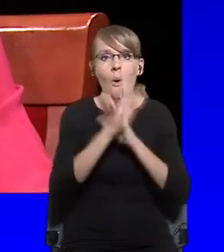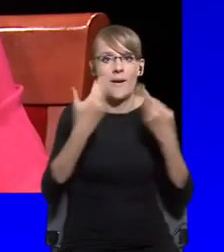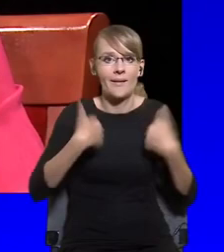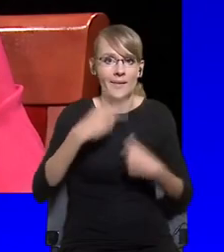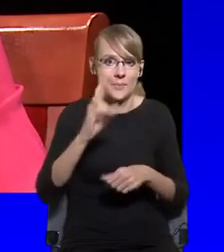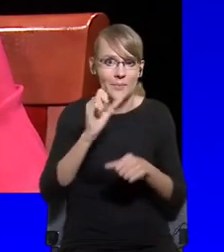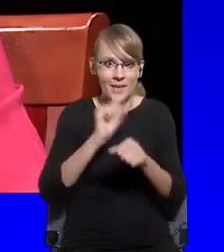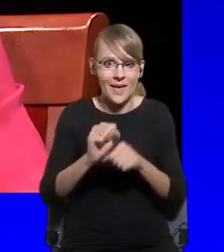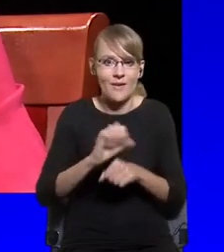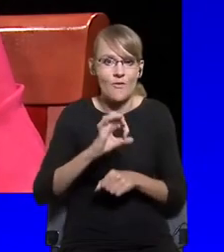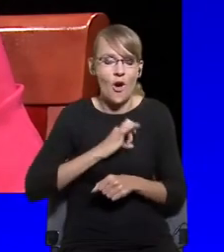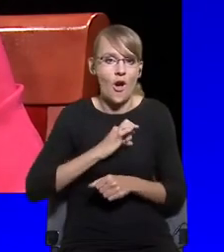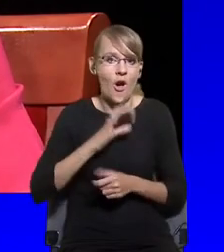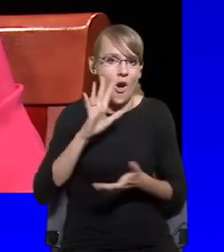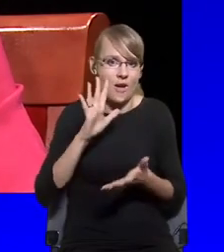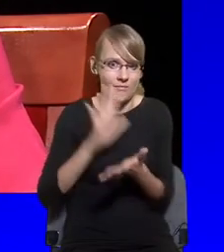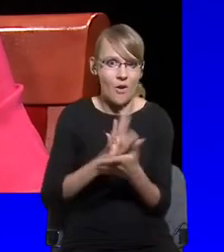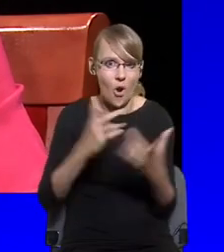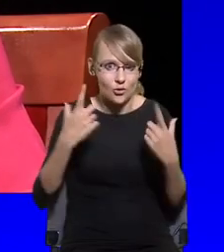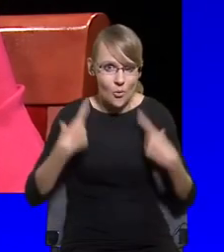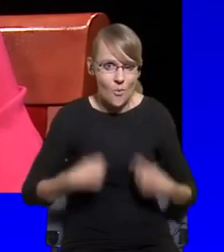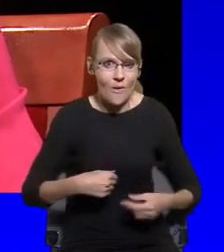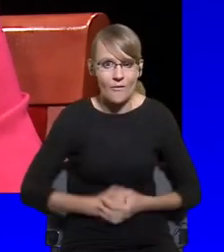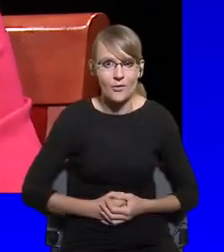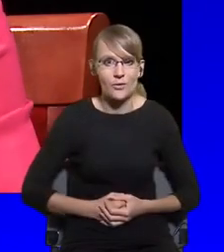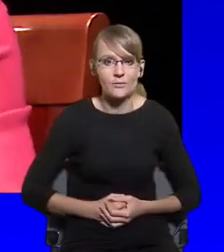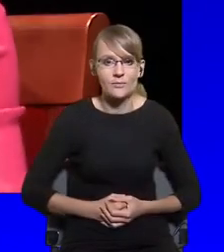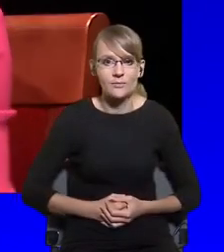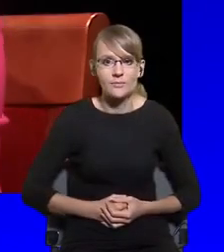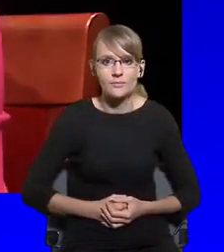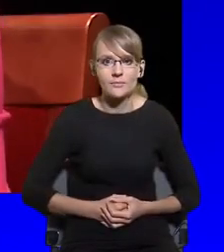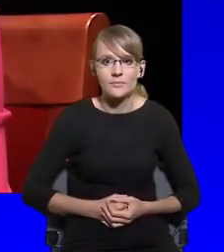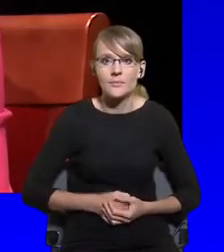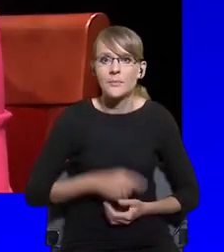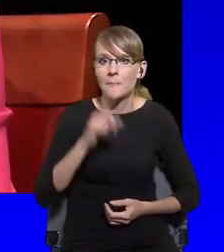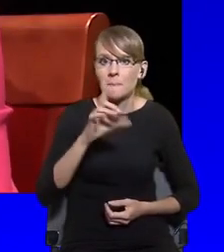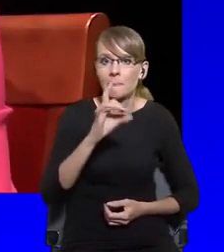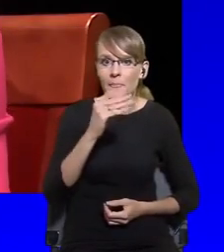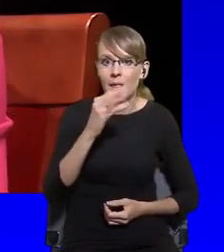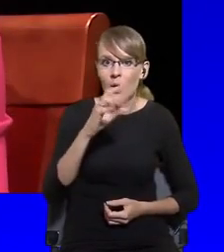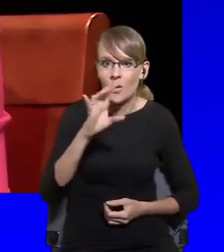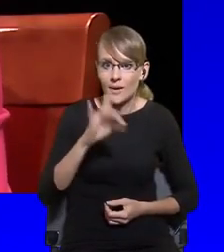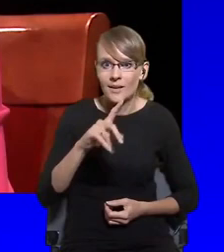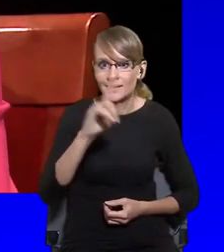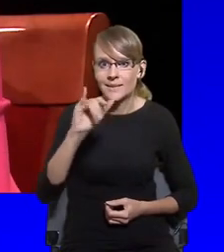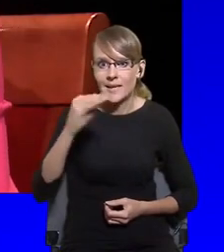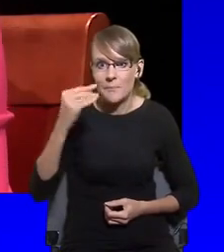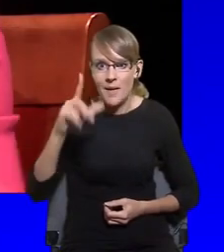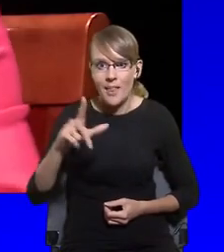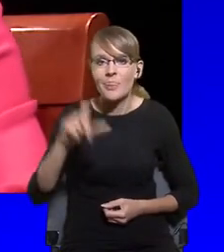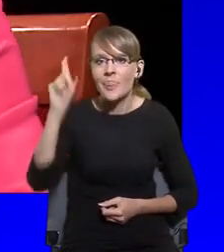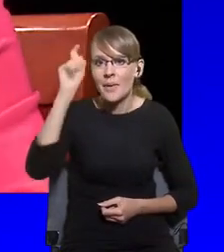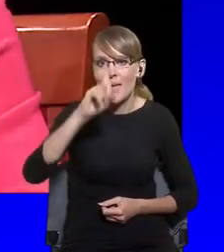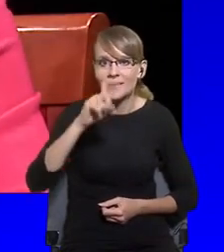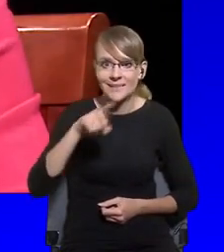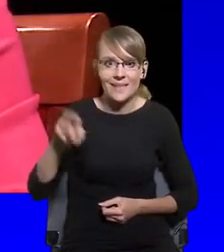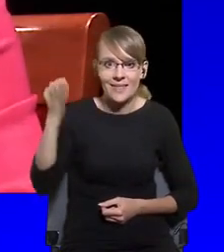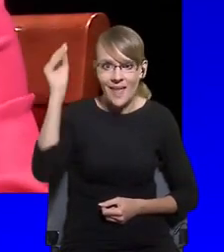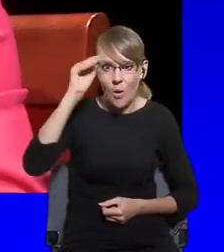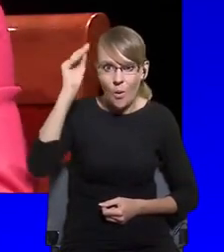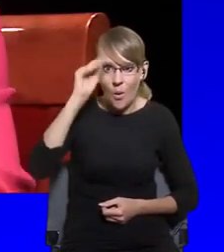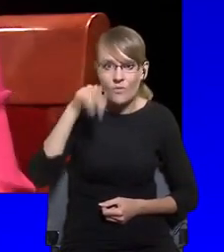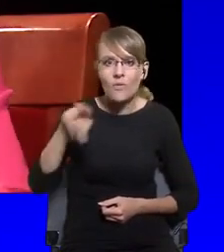kept thinking about the German sociologist, Georg Simmel, who wrote the essay, which is called Door and Bridge.